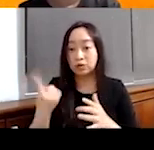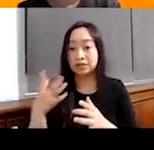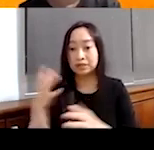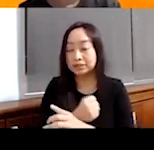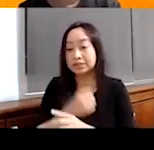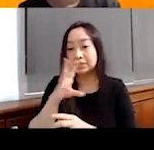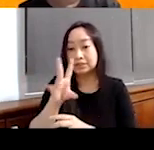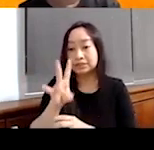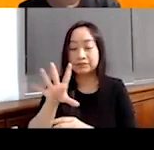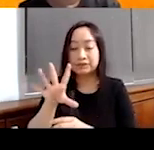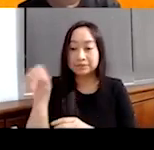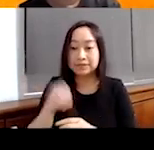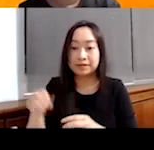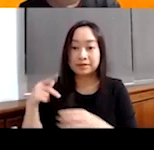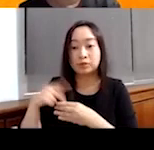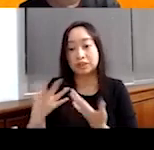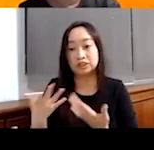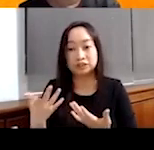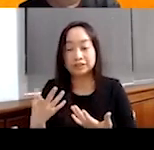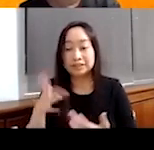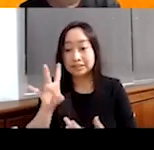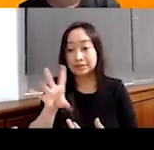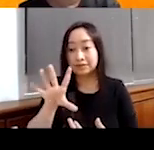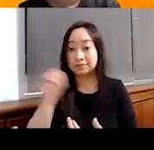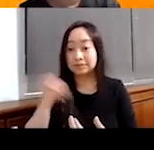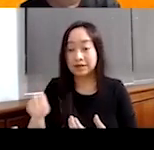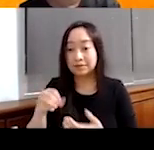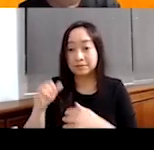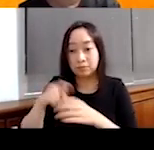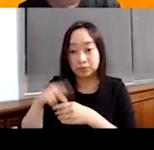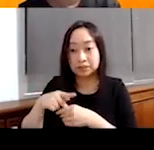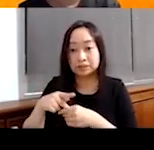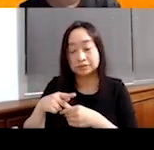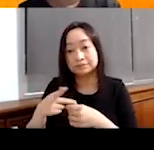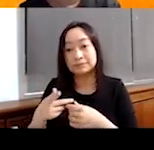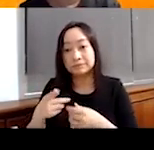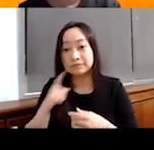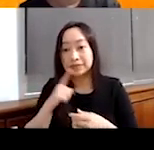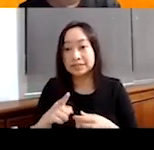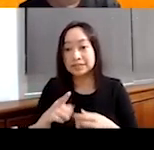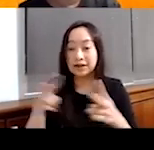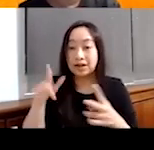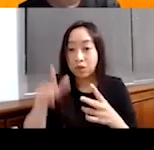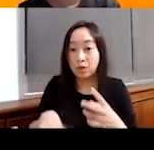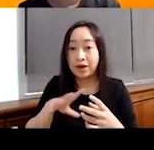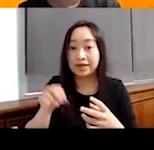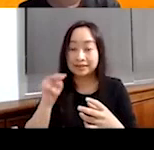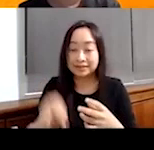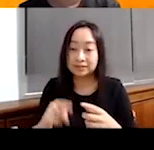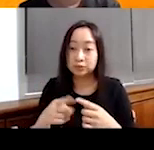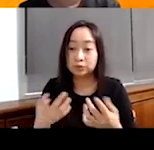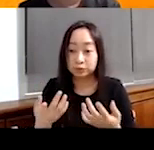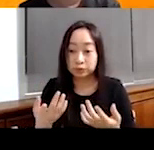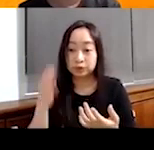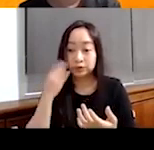75% of their potential. Now, 75% of your potential in a conflict environment is pretty, is pretty low. And it leads to, it leads